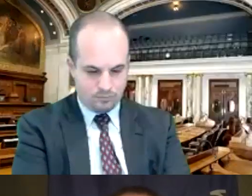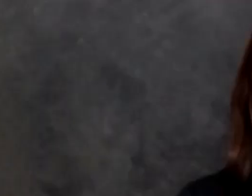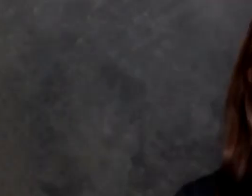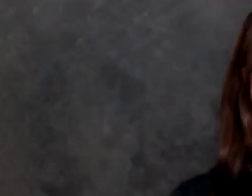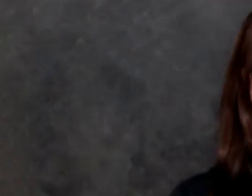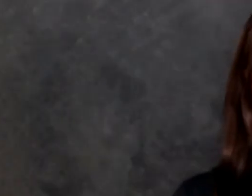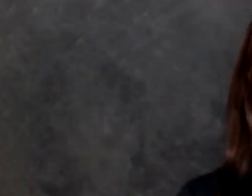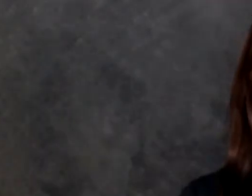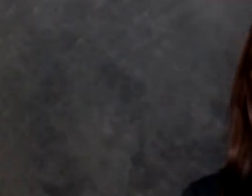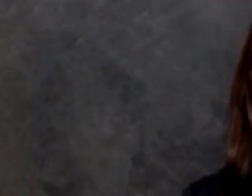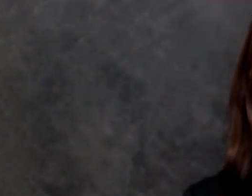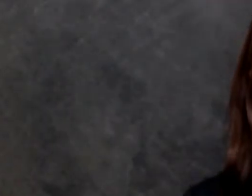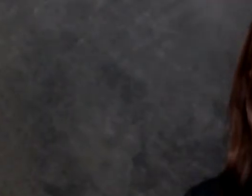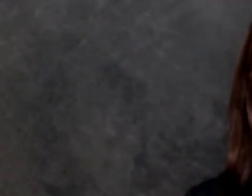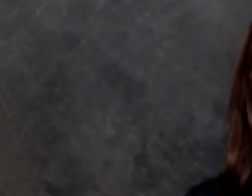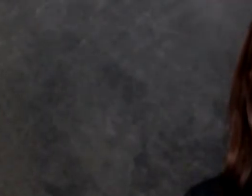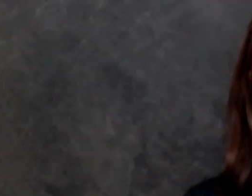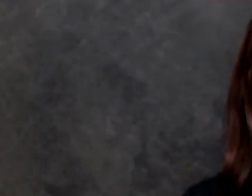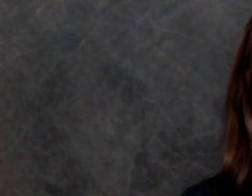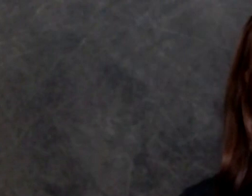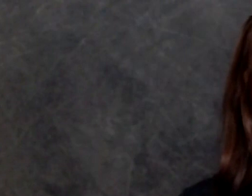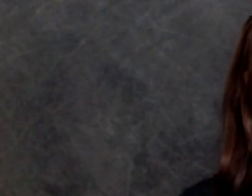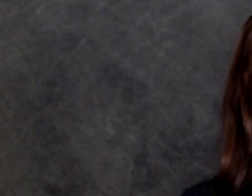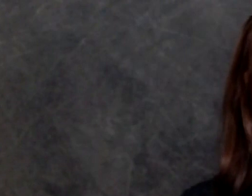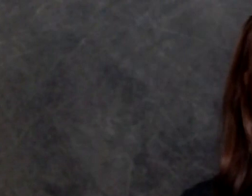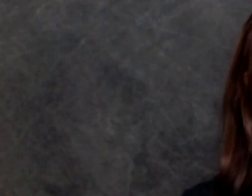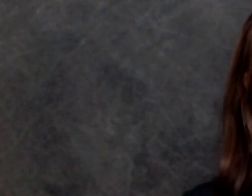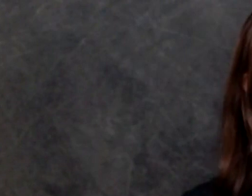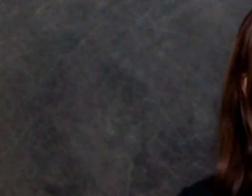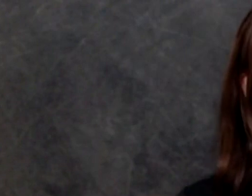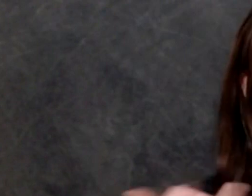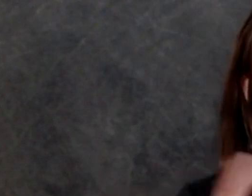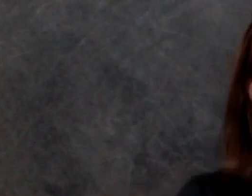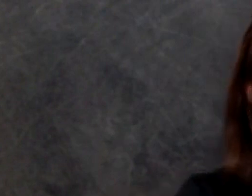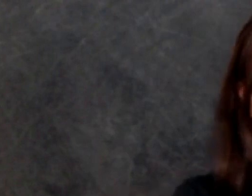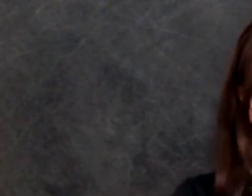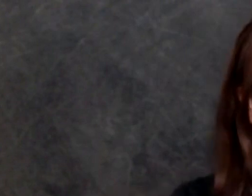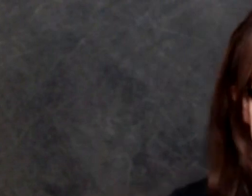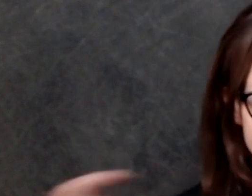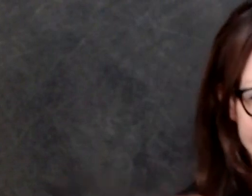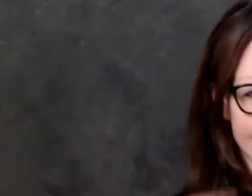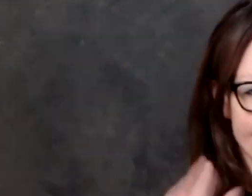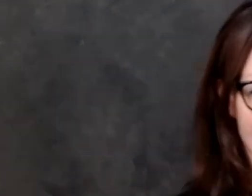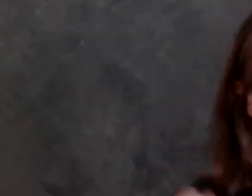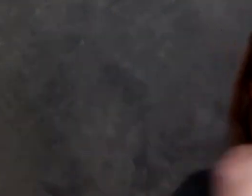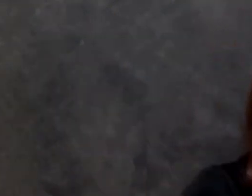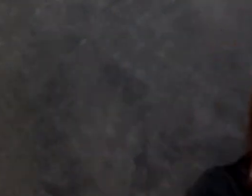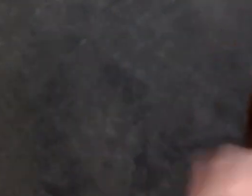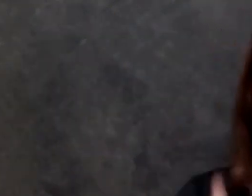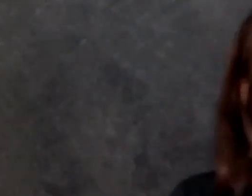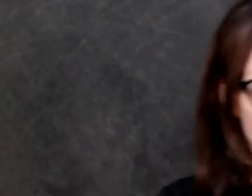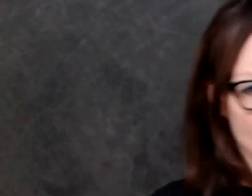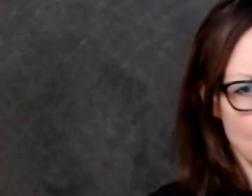and april 6th for the general um in-person voting is open in milwaukee and maybe in other locations as well so